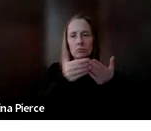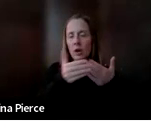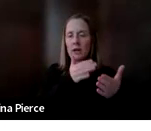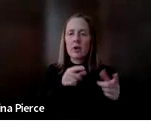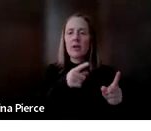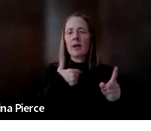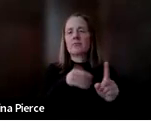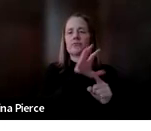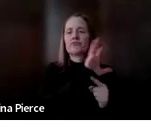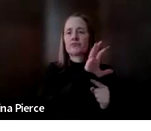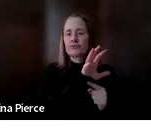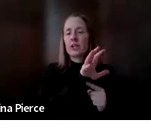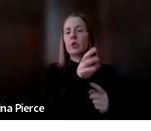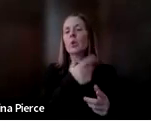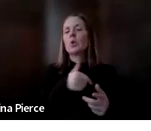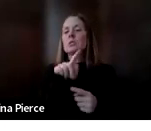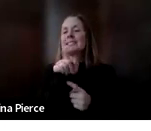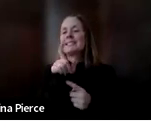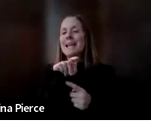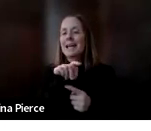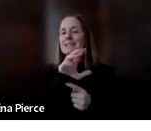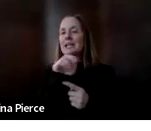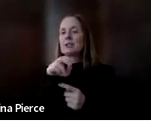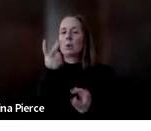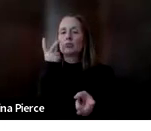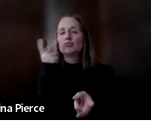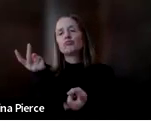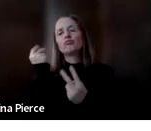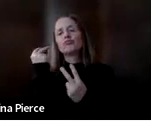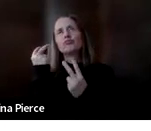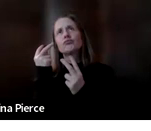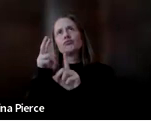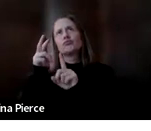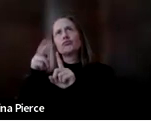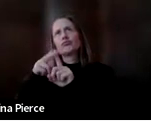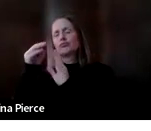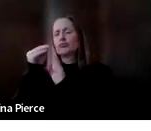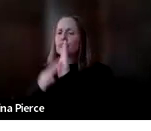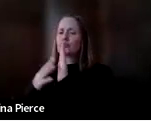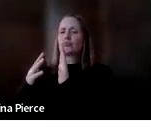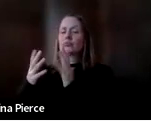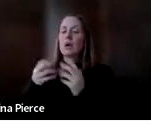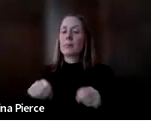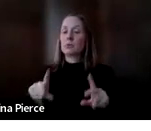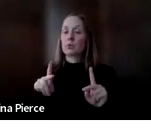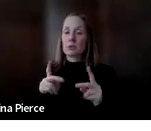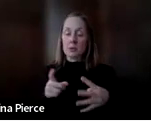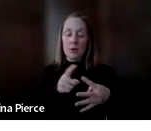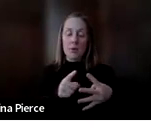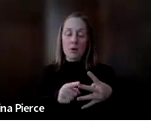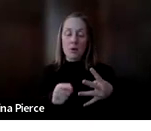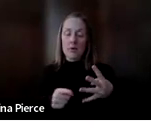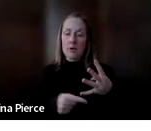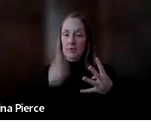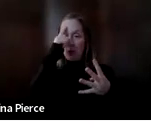and some practice or reflection opportunities. But our current modules, we have one for each content